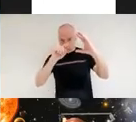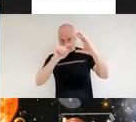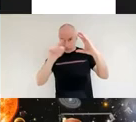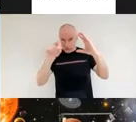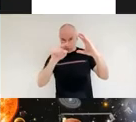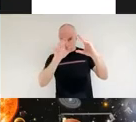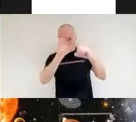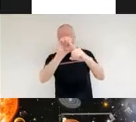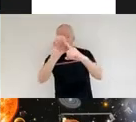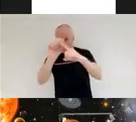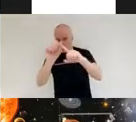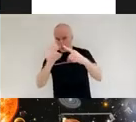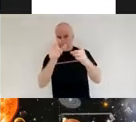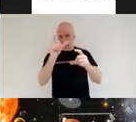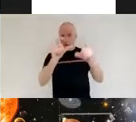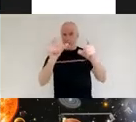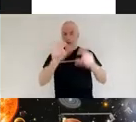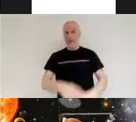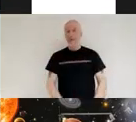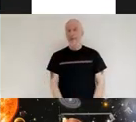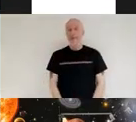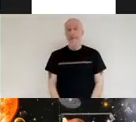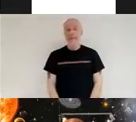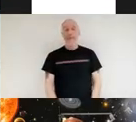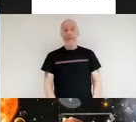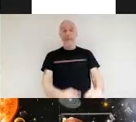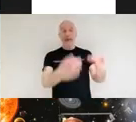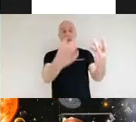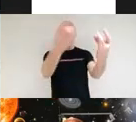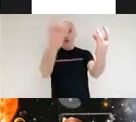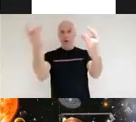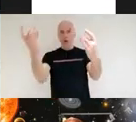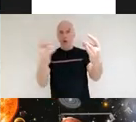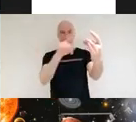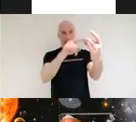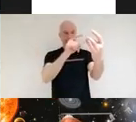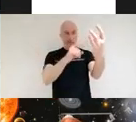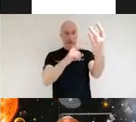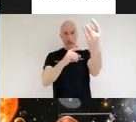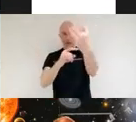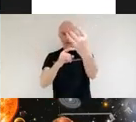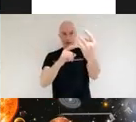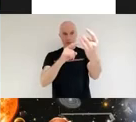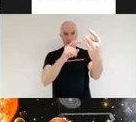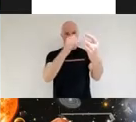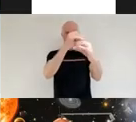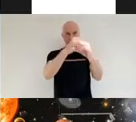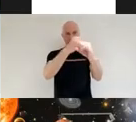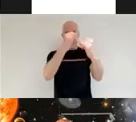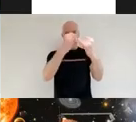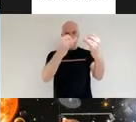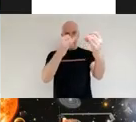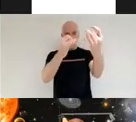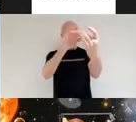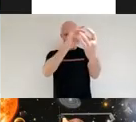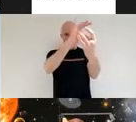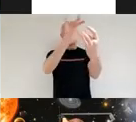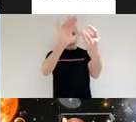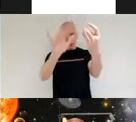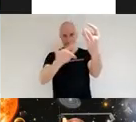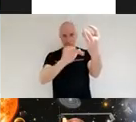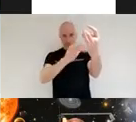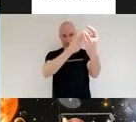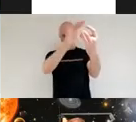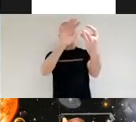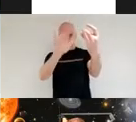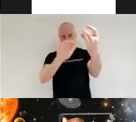gas that is around these stars that is potentially going to be where a solar system will form is we're looking for bright